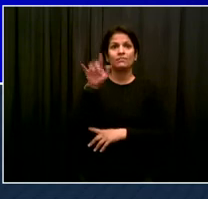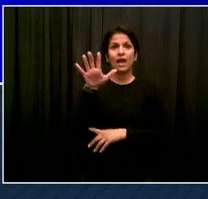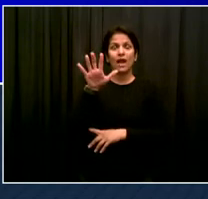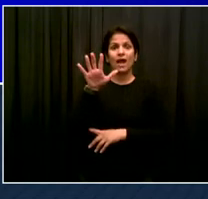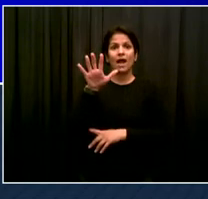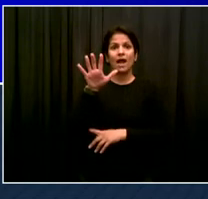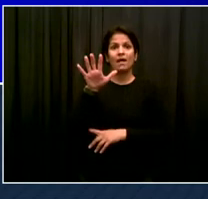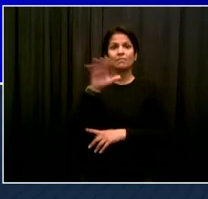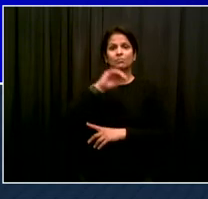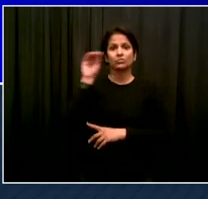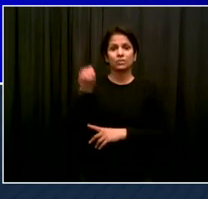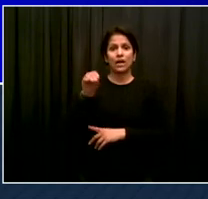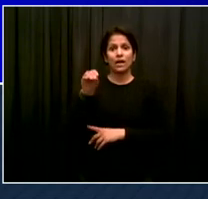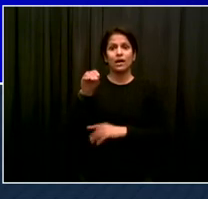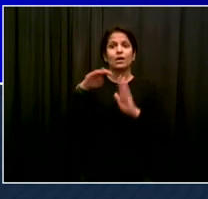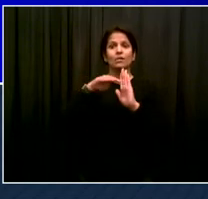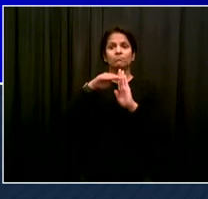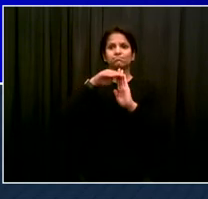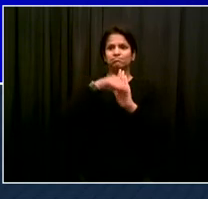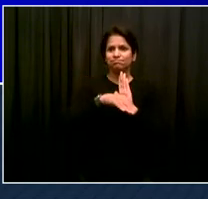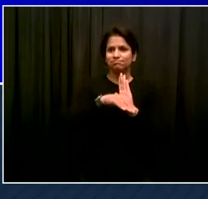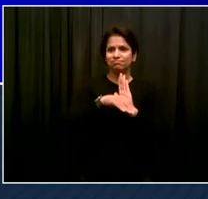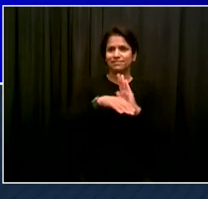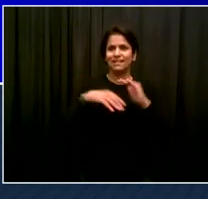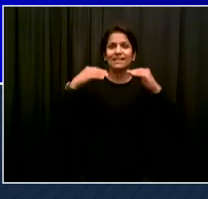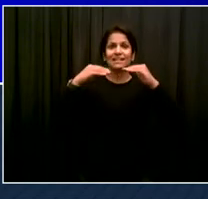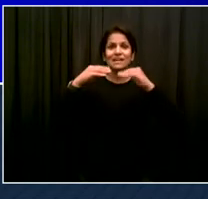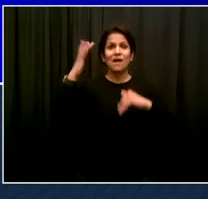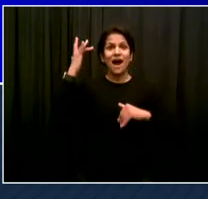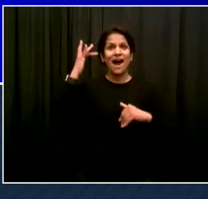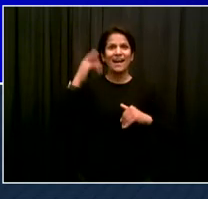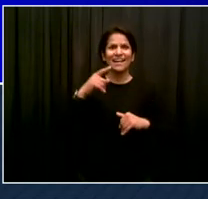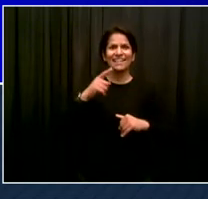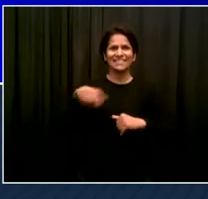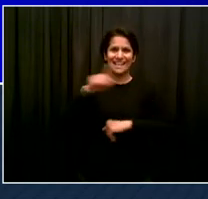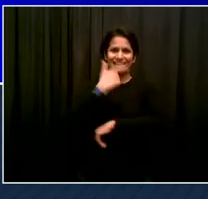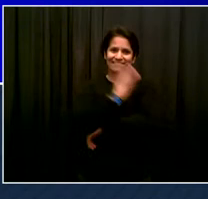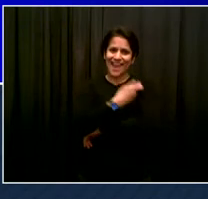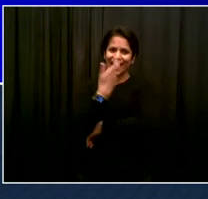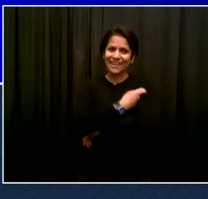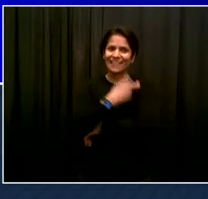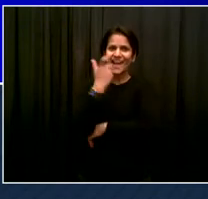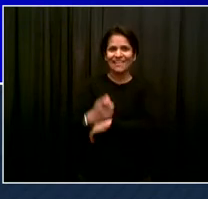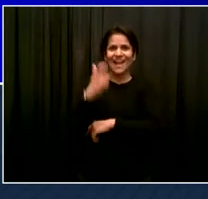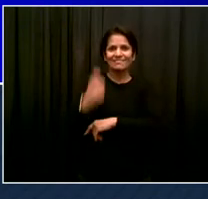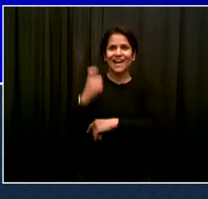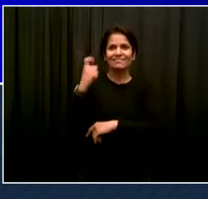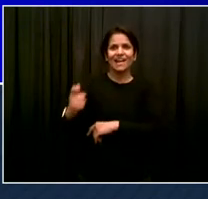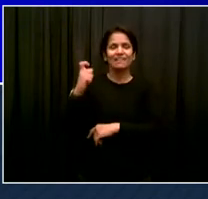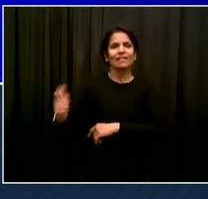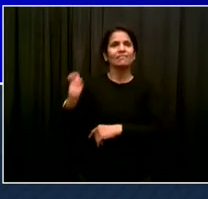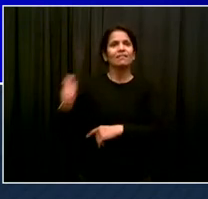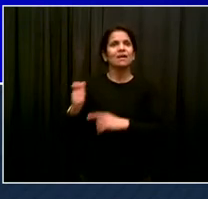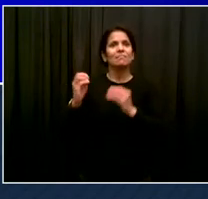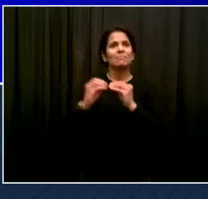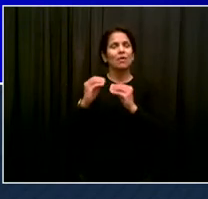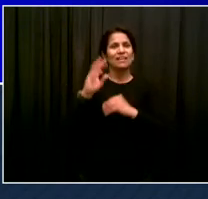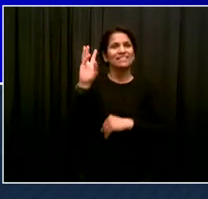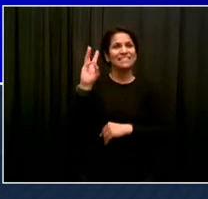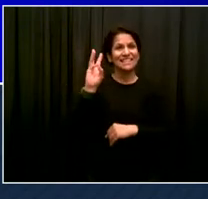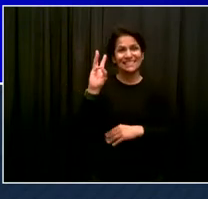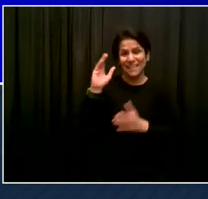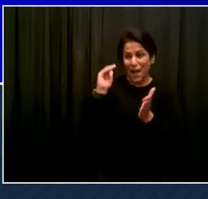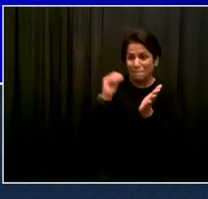Because of vaccination. Because of vaccination. Because we're almost at six million vaccinations given in the city of New York. It is